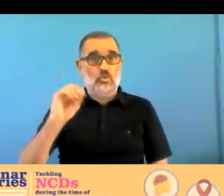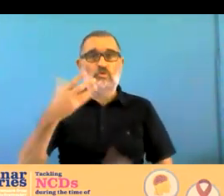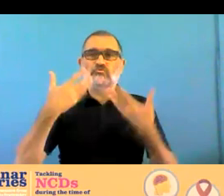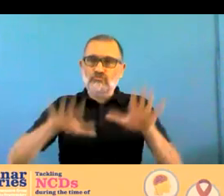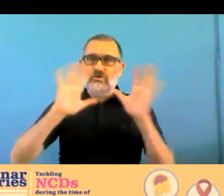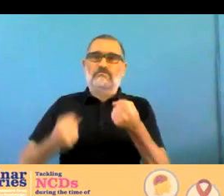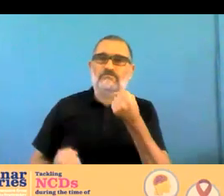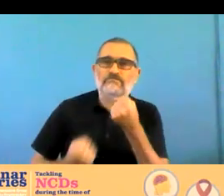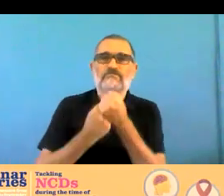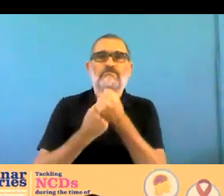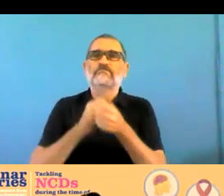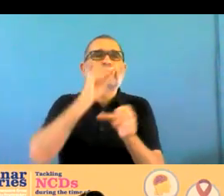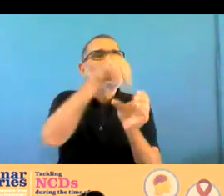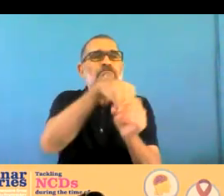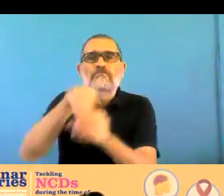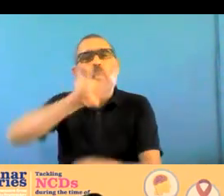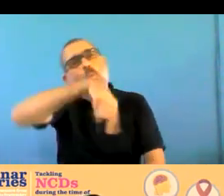a policy brief